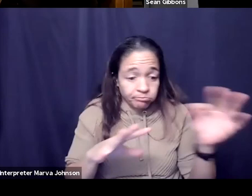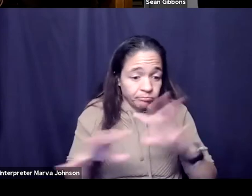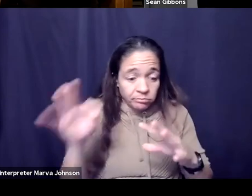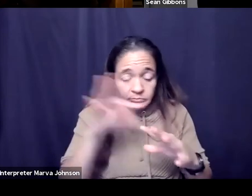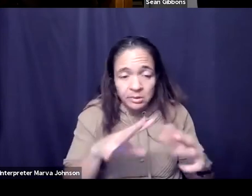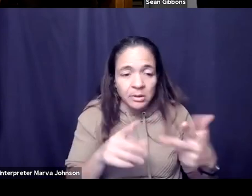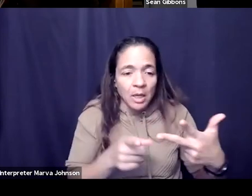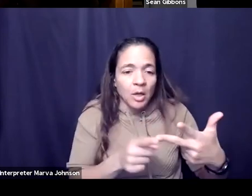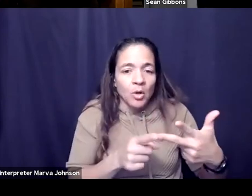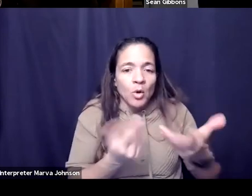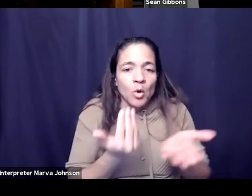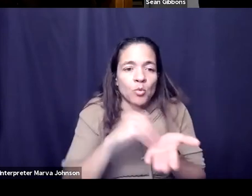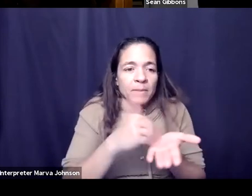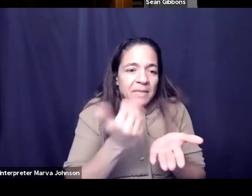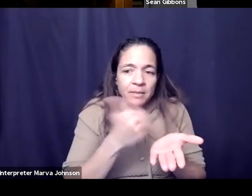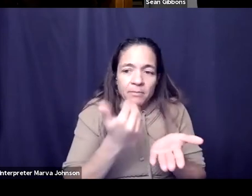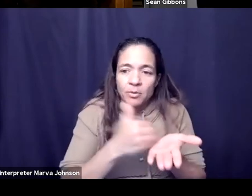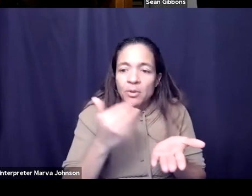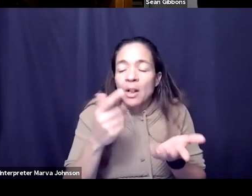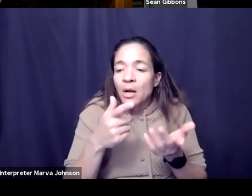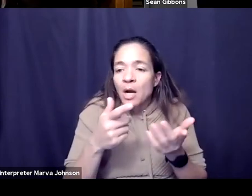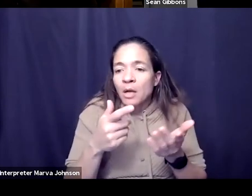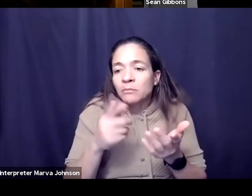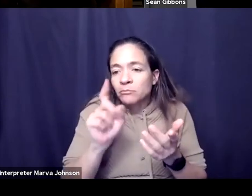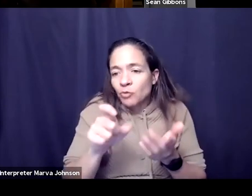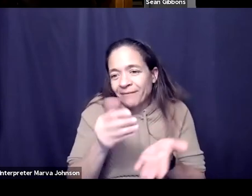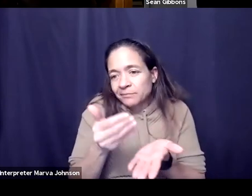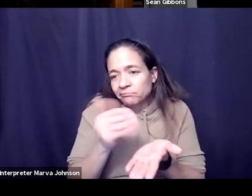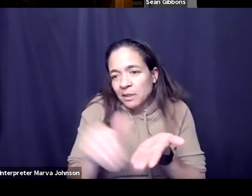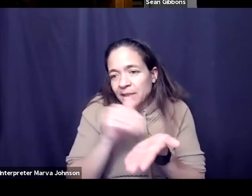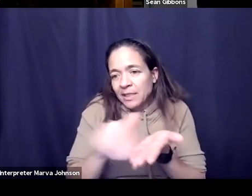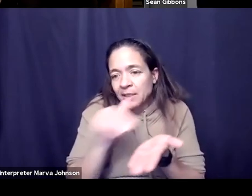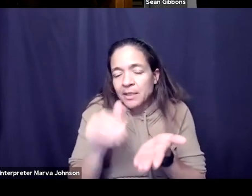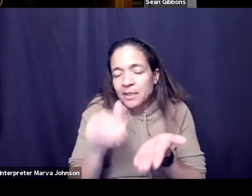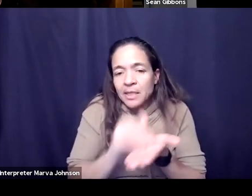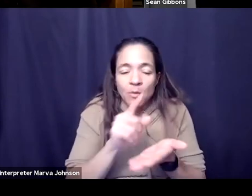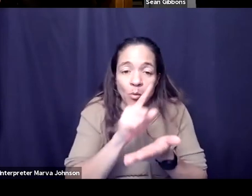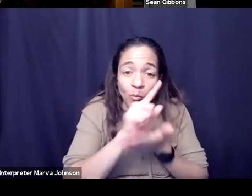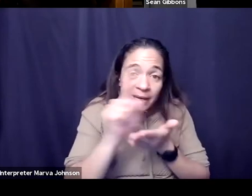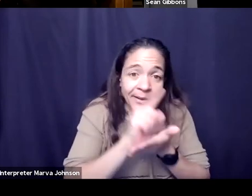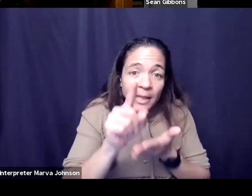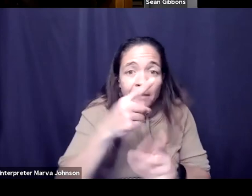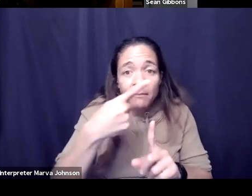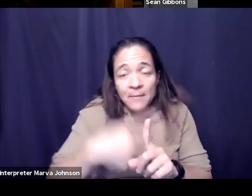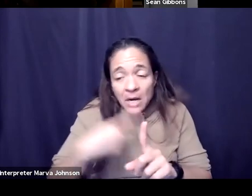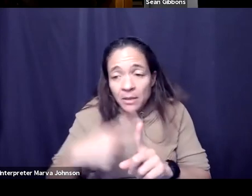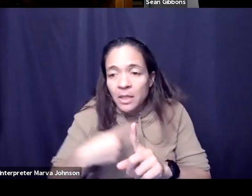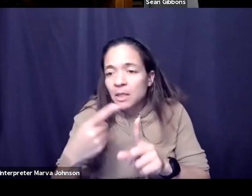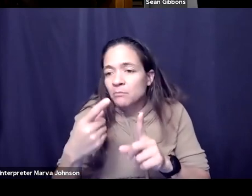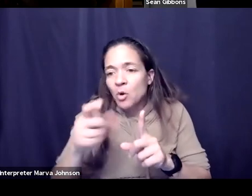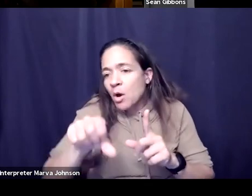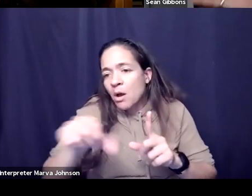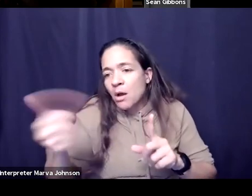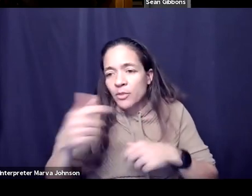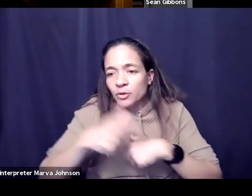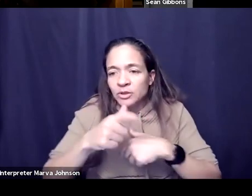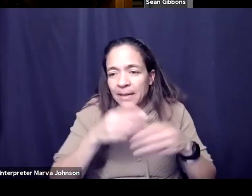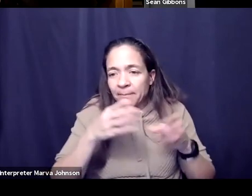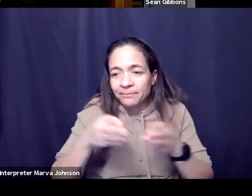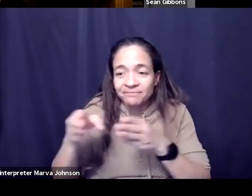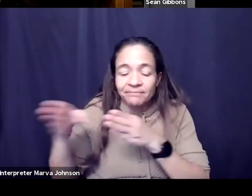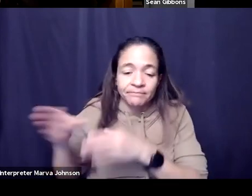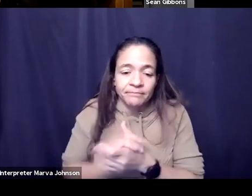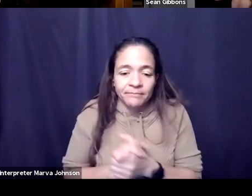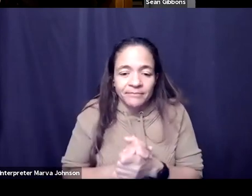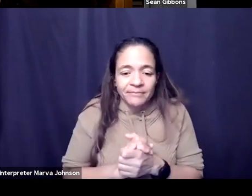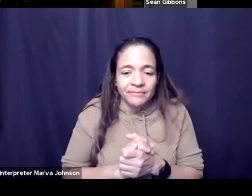you do over and over again whether that be weekly monthly um or some other time span well that is where we're going to